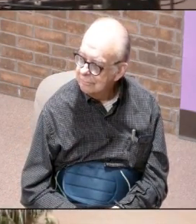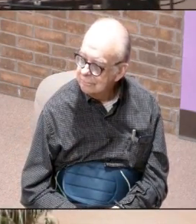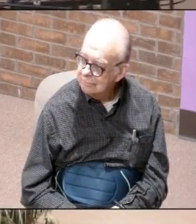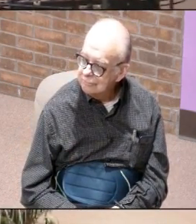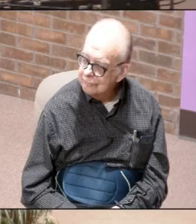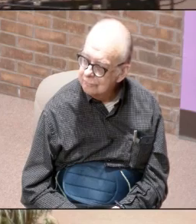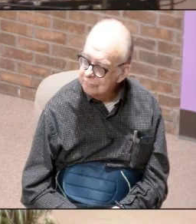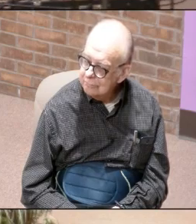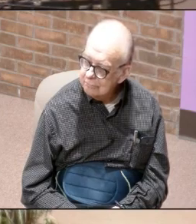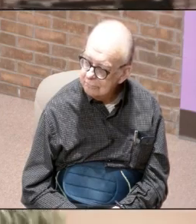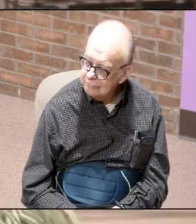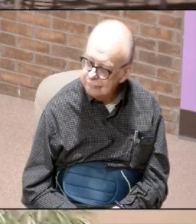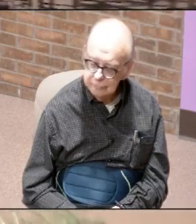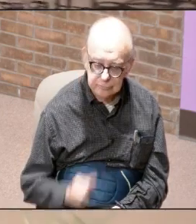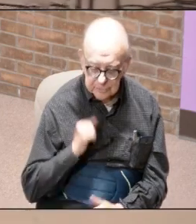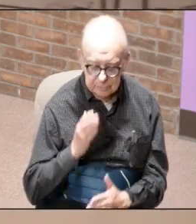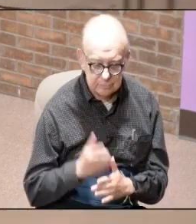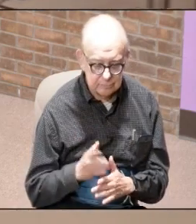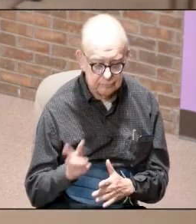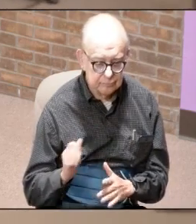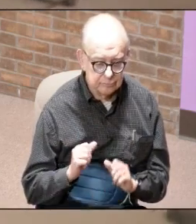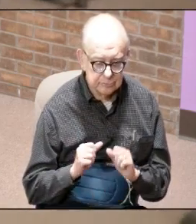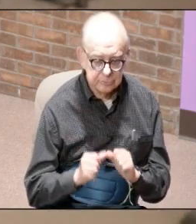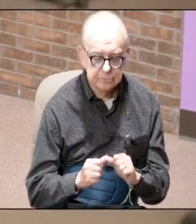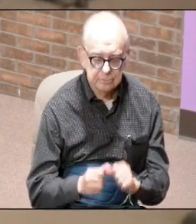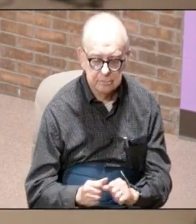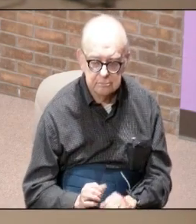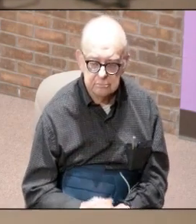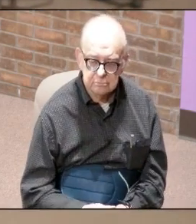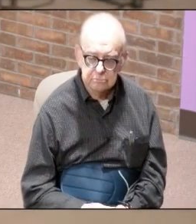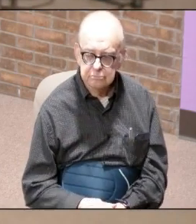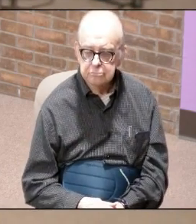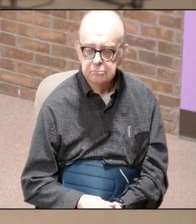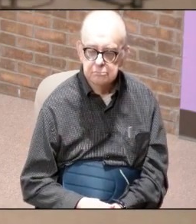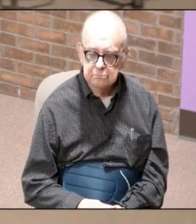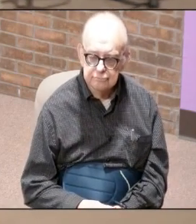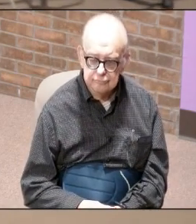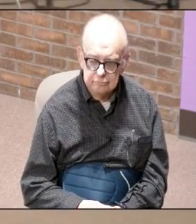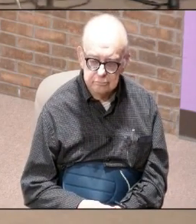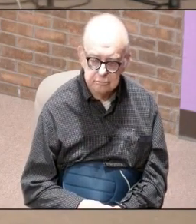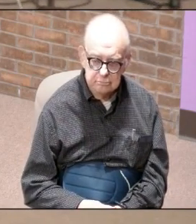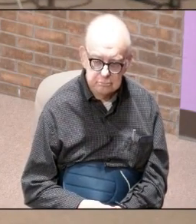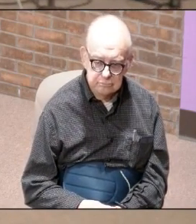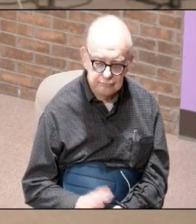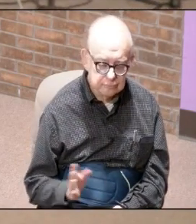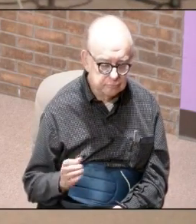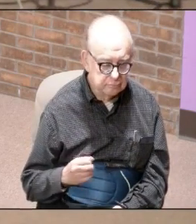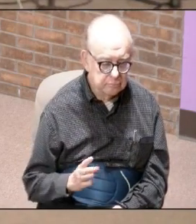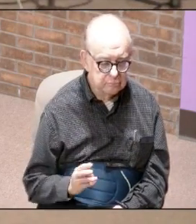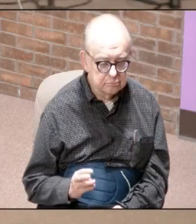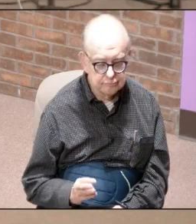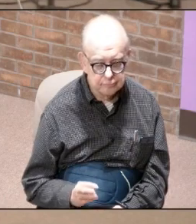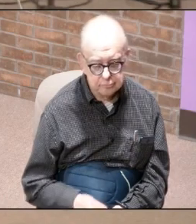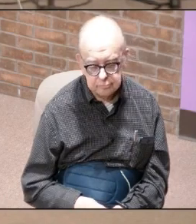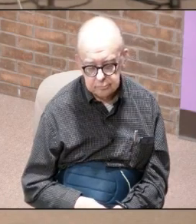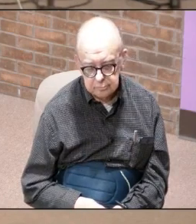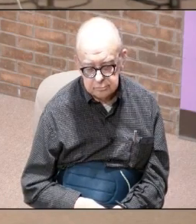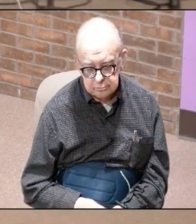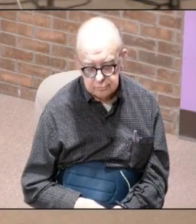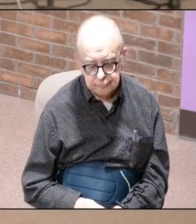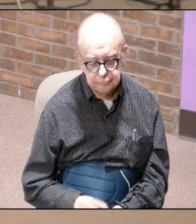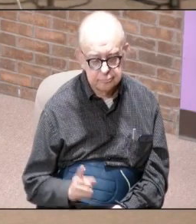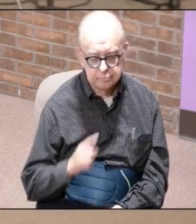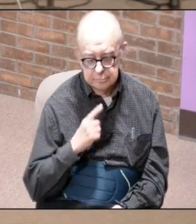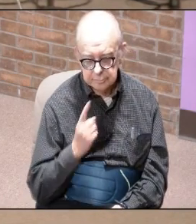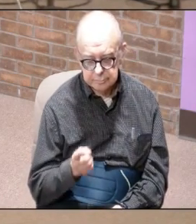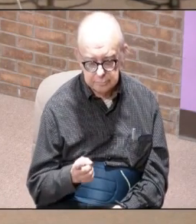okay cool if it doesn't bother you then let's keep going and I'll try to continue so here we go so